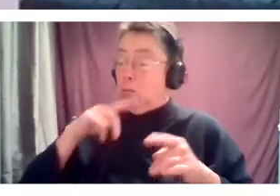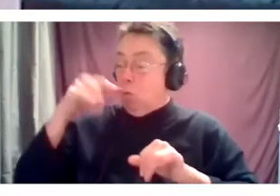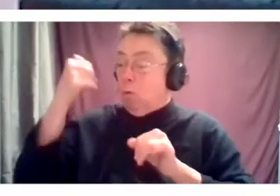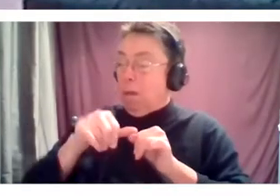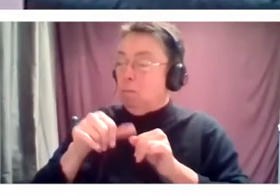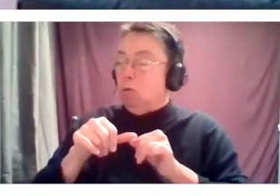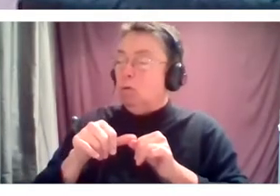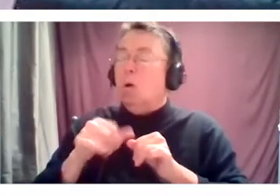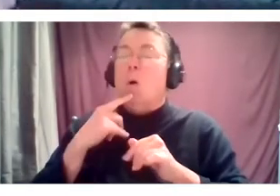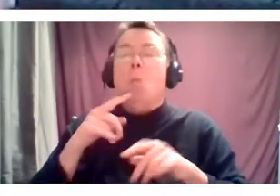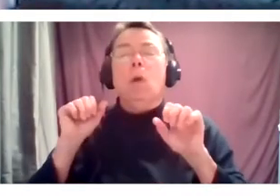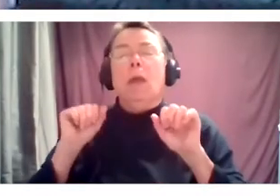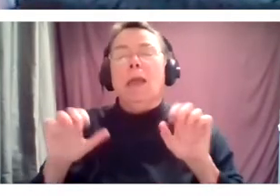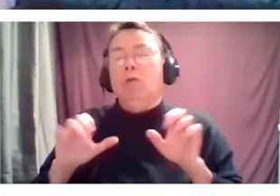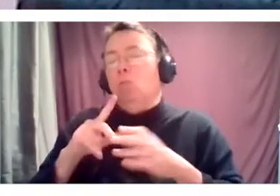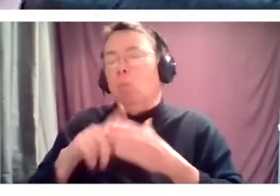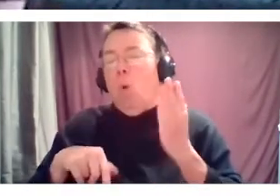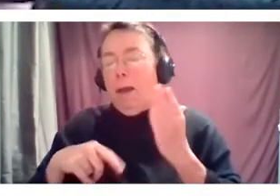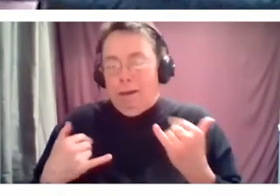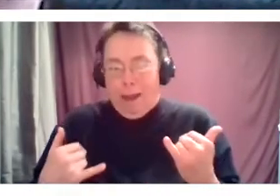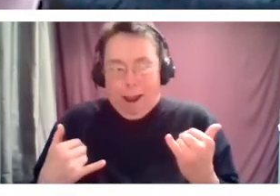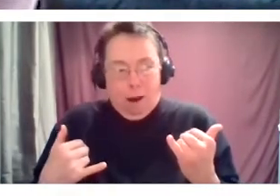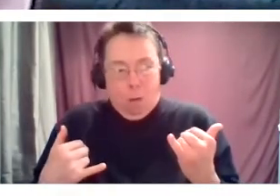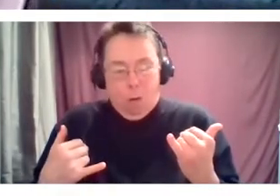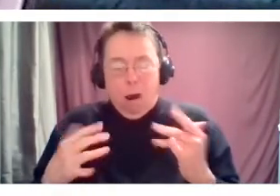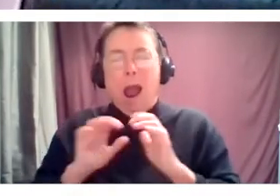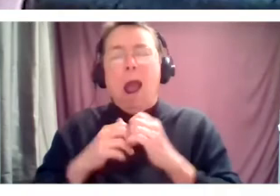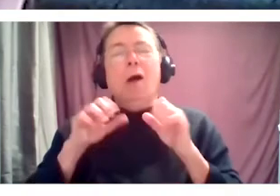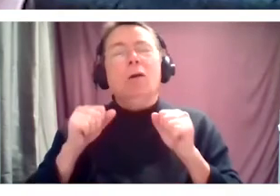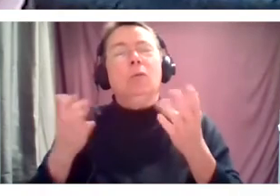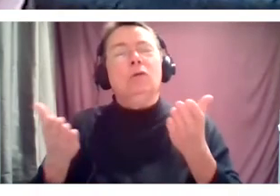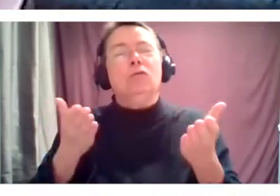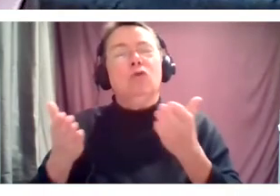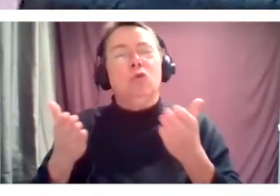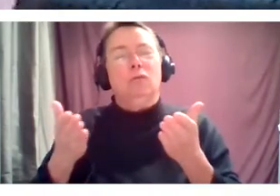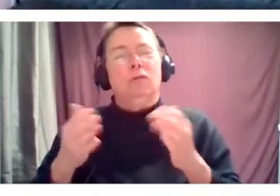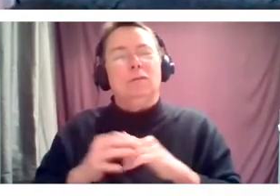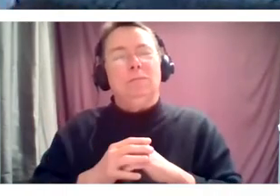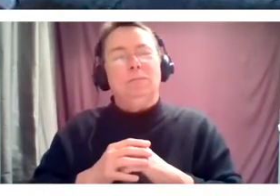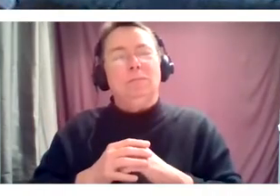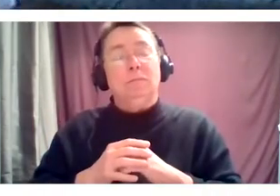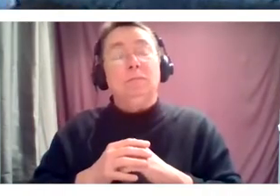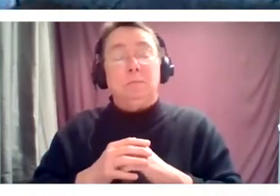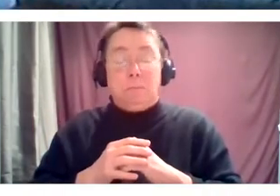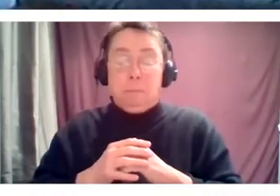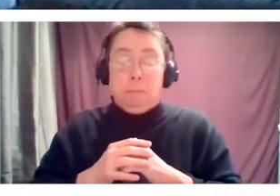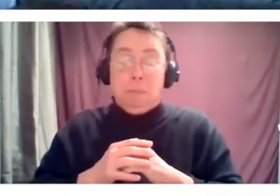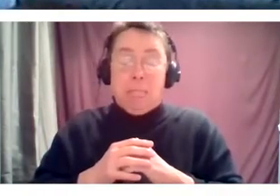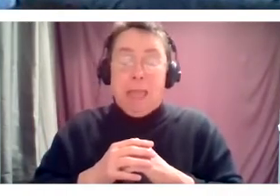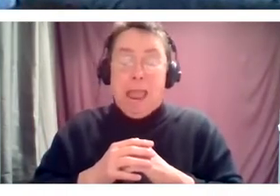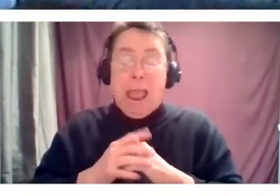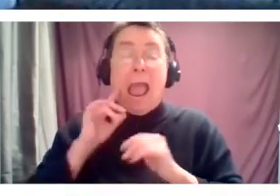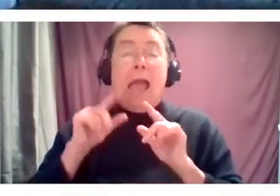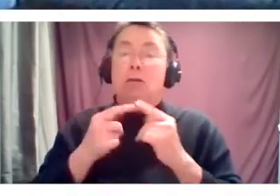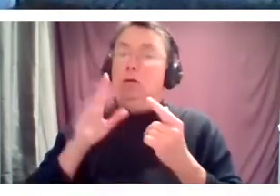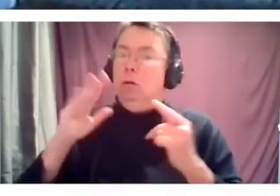in this moment and how can we serve. And I think that the group I want to just raise up is our youth, our young